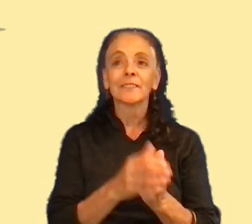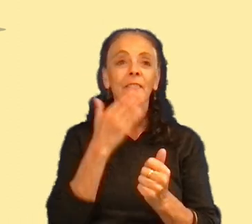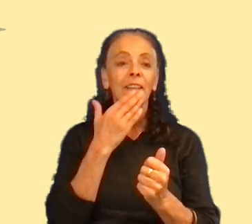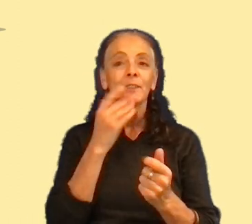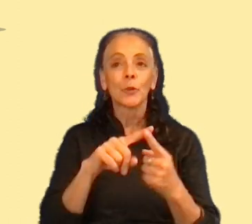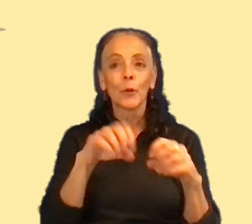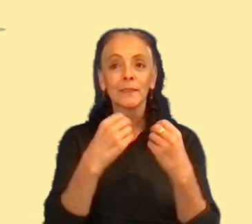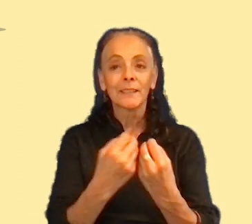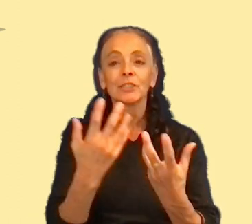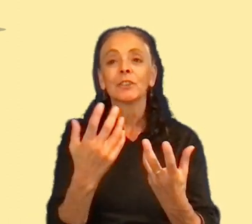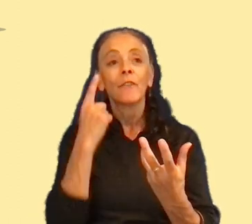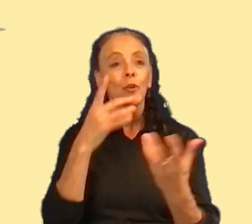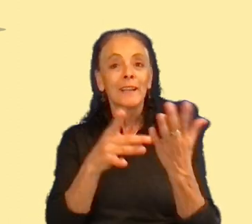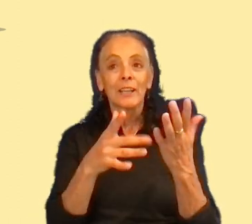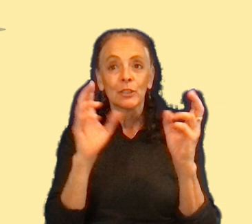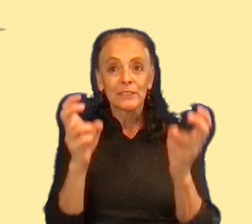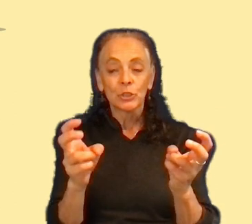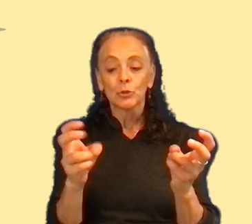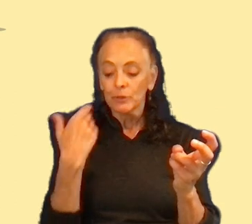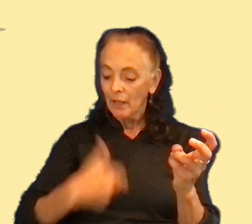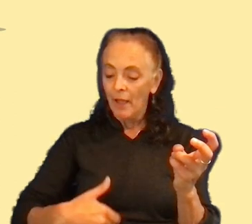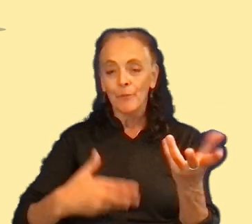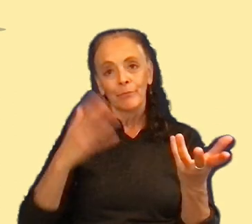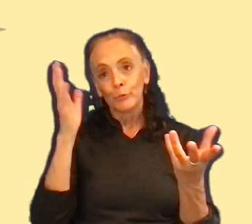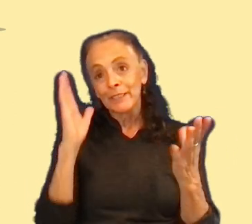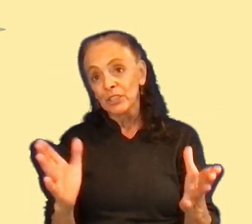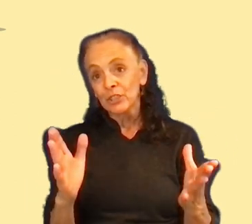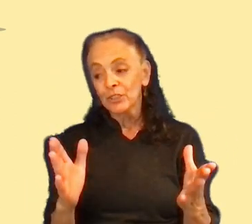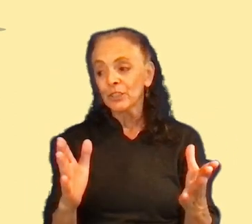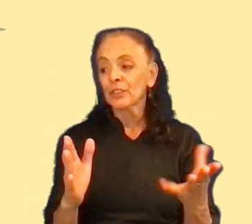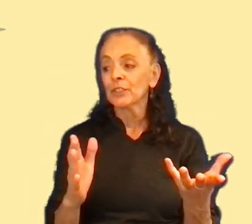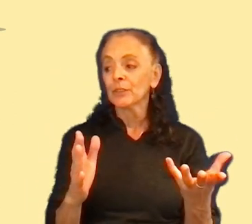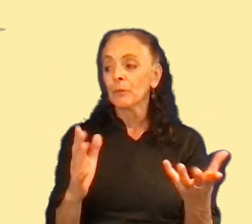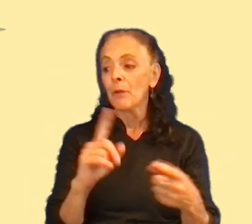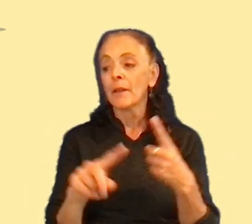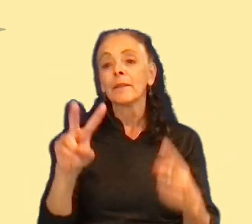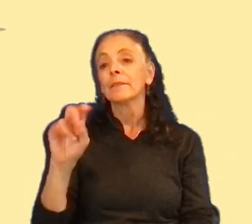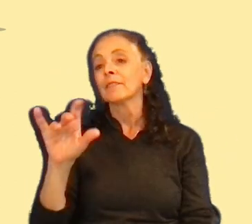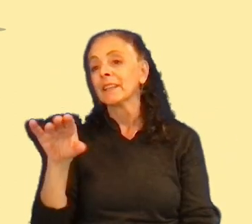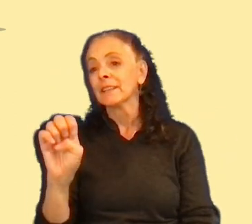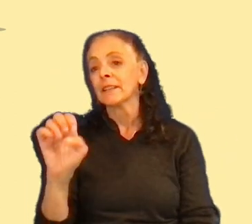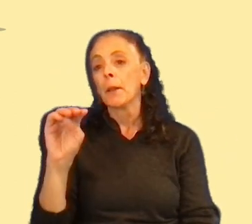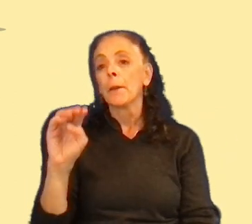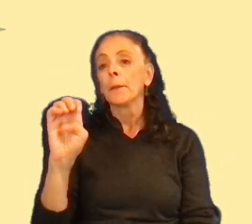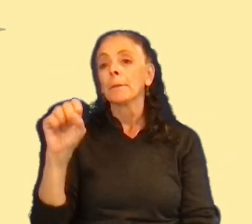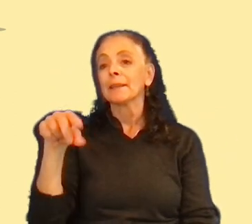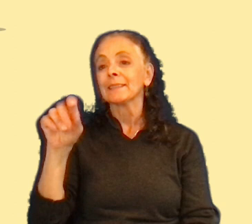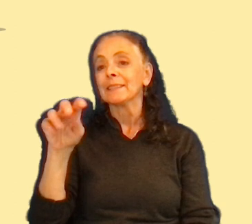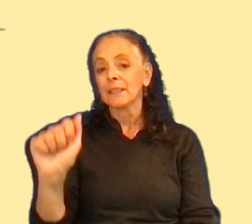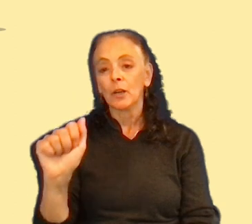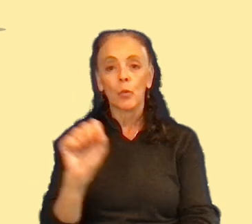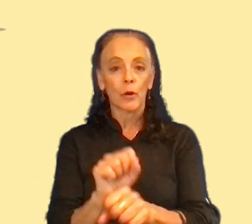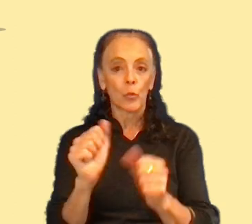technical issues. Uh, I was the one presenting this, this work for you, but Viviana Mesquita was all the time, uh, working